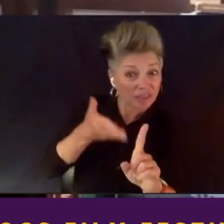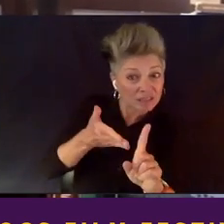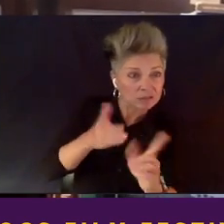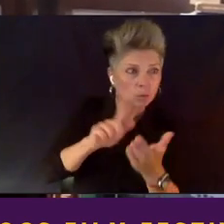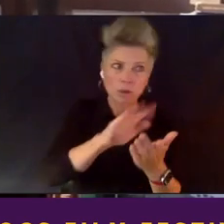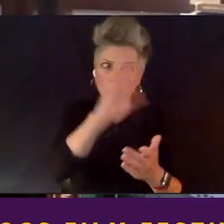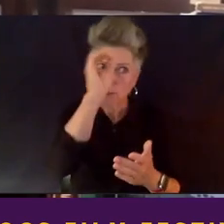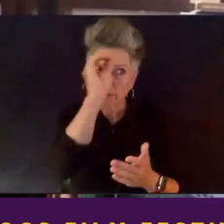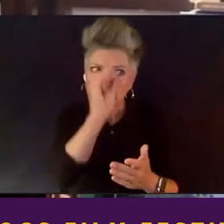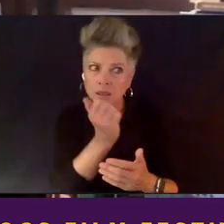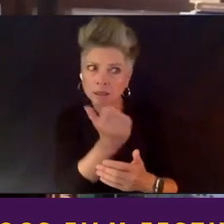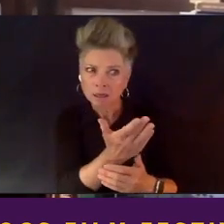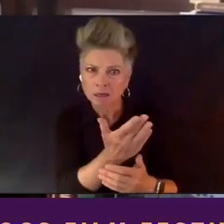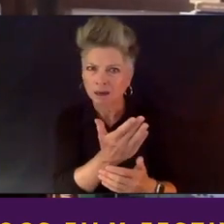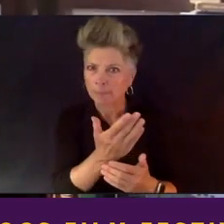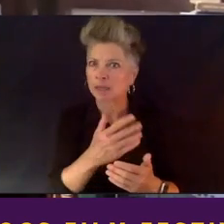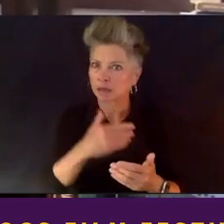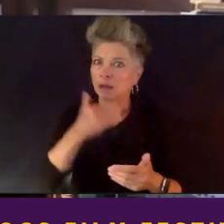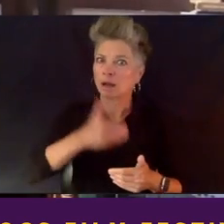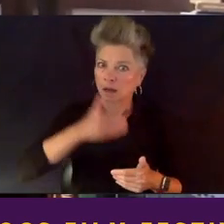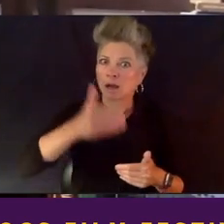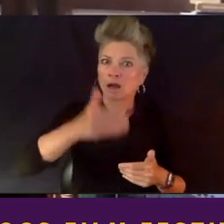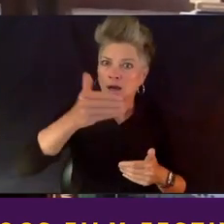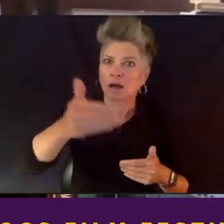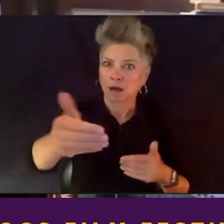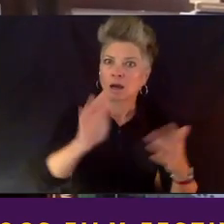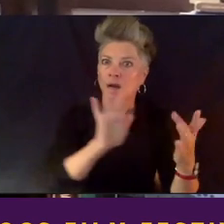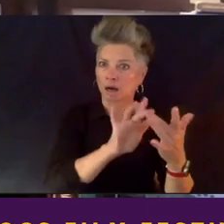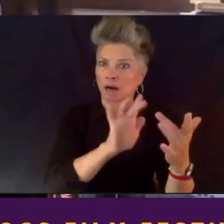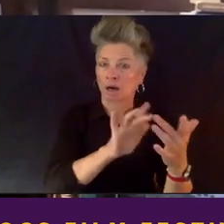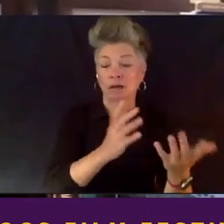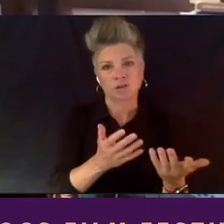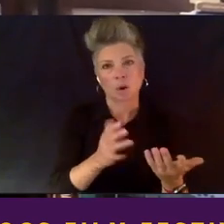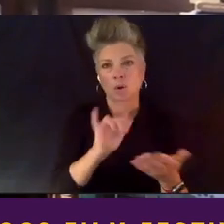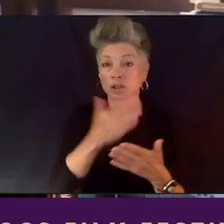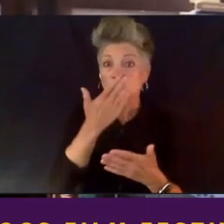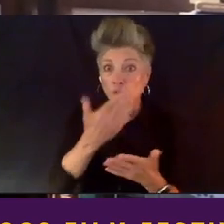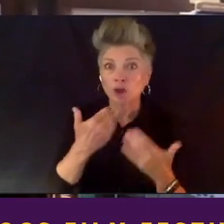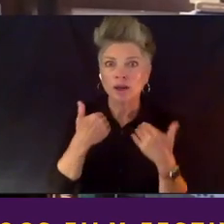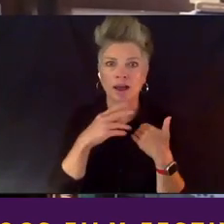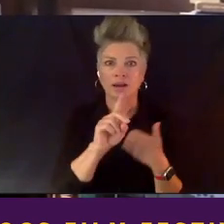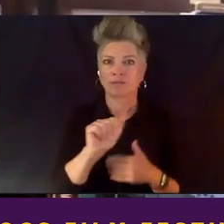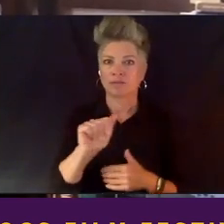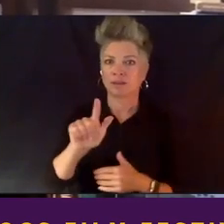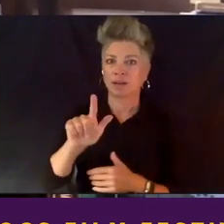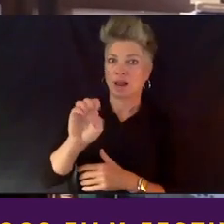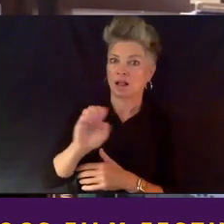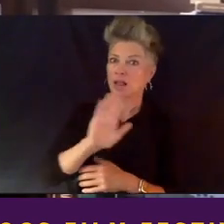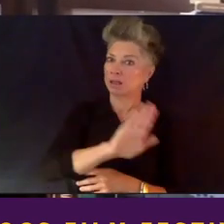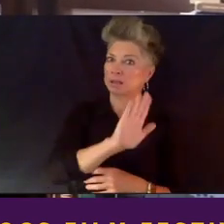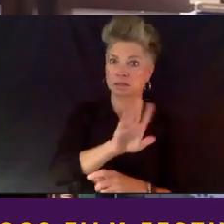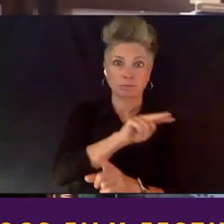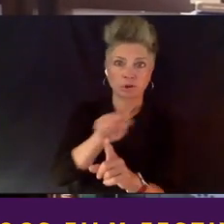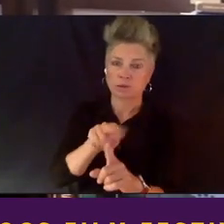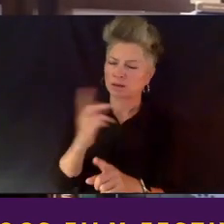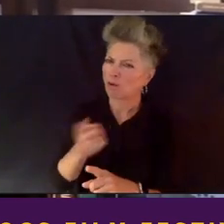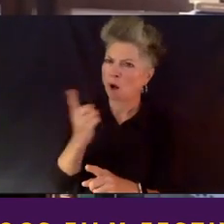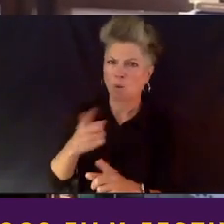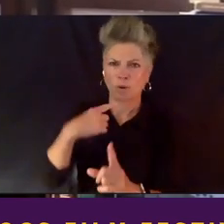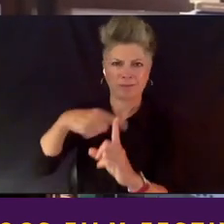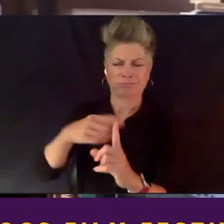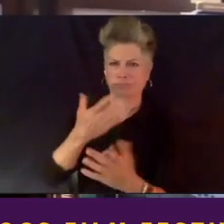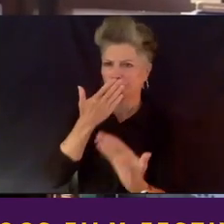it's, it's always a good thing, um, you know, for us to have Dale's perspective, you know, um, because he's also